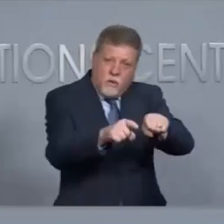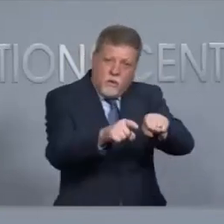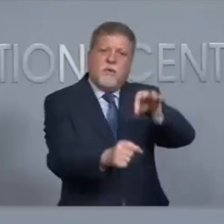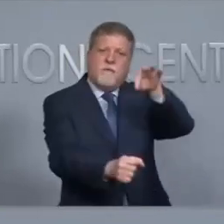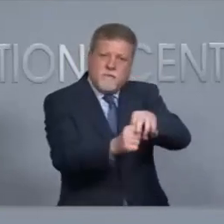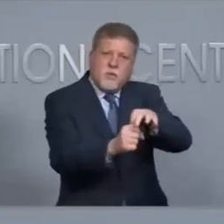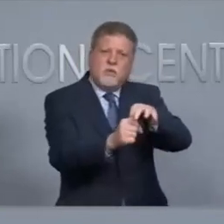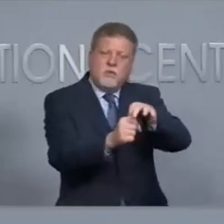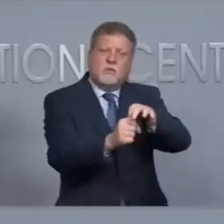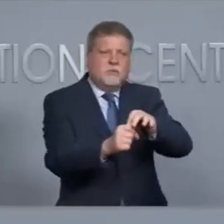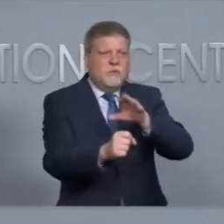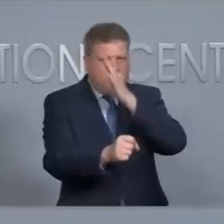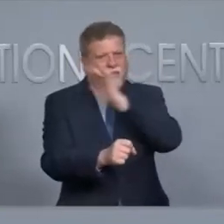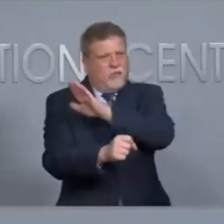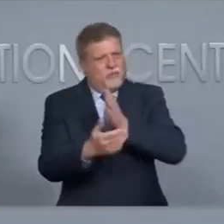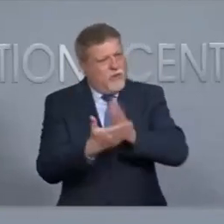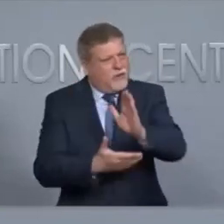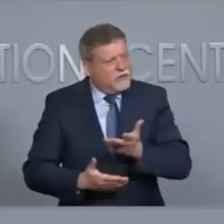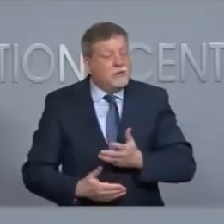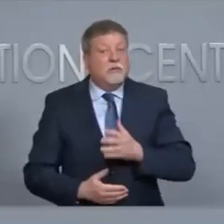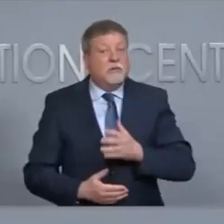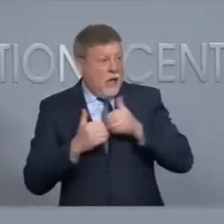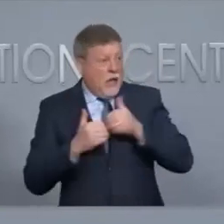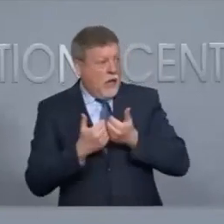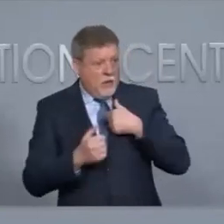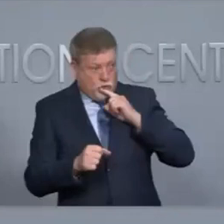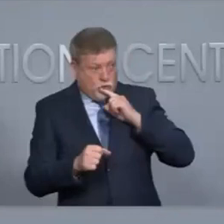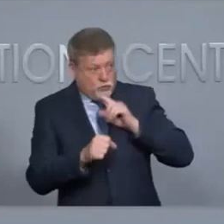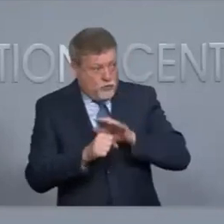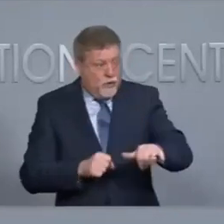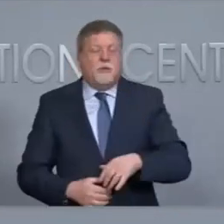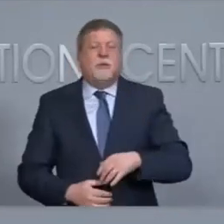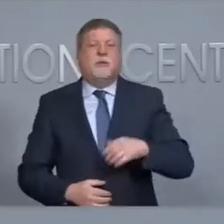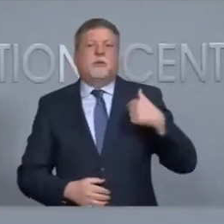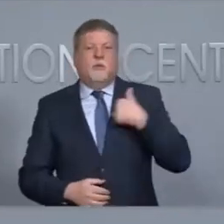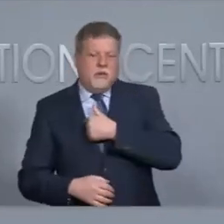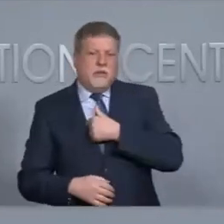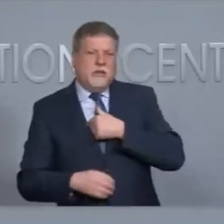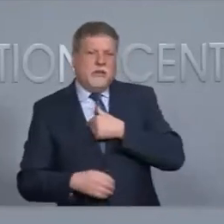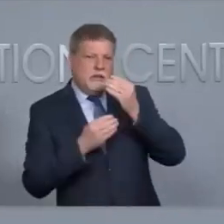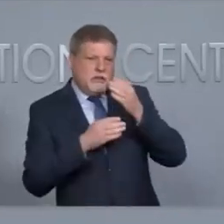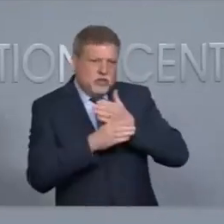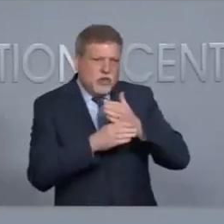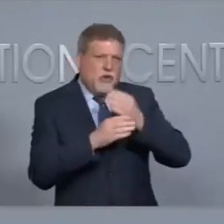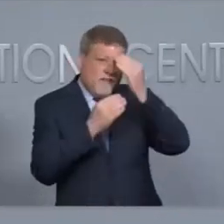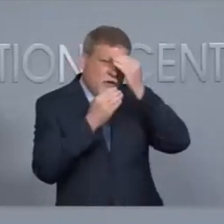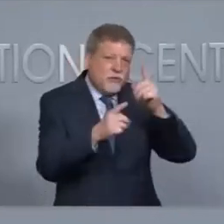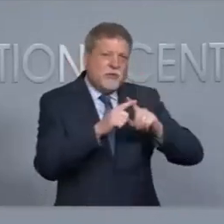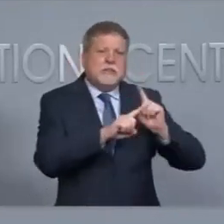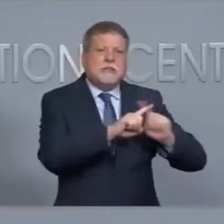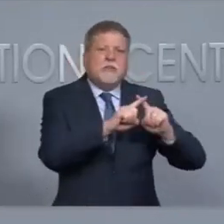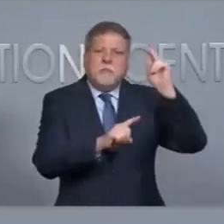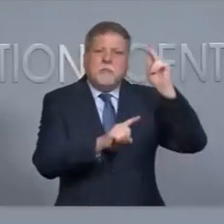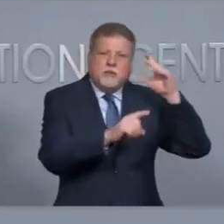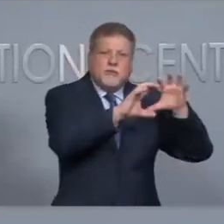their right to vote. And so, in doing so, we have provided information to the political parties, to